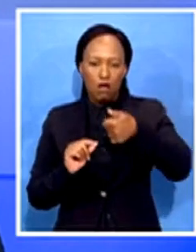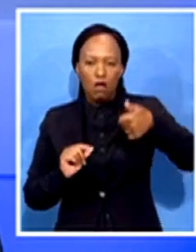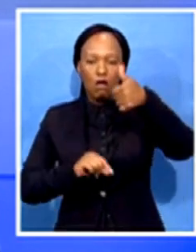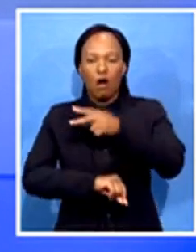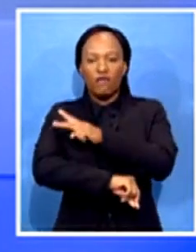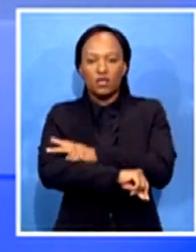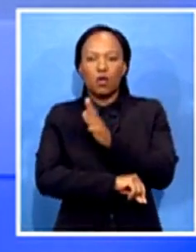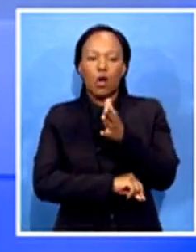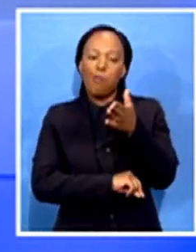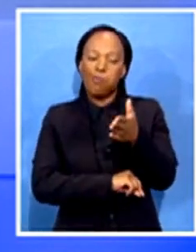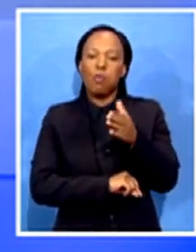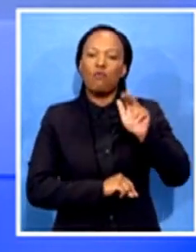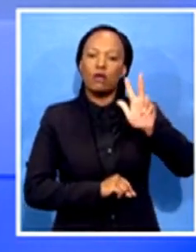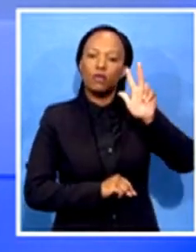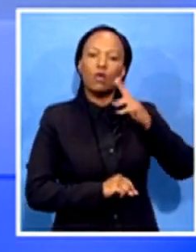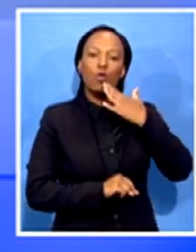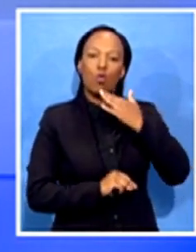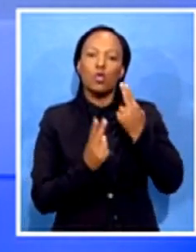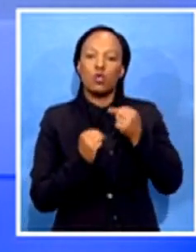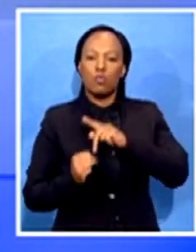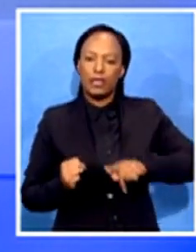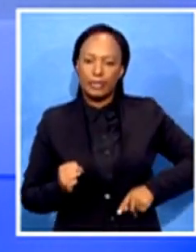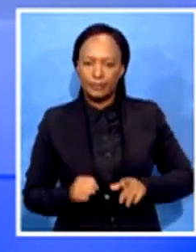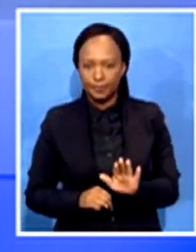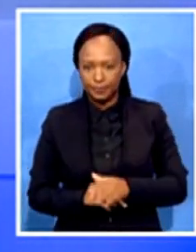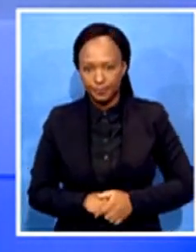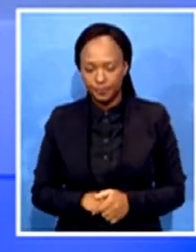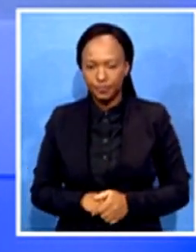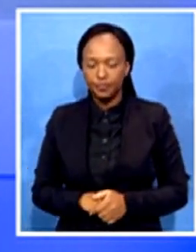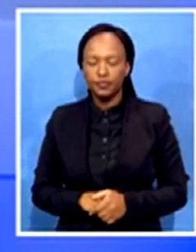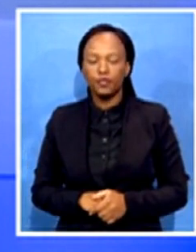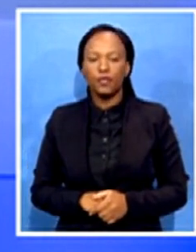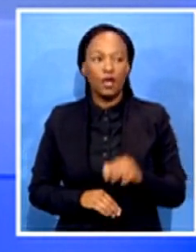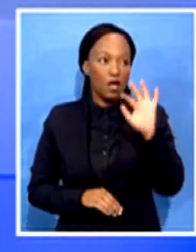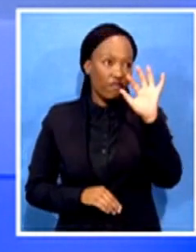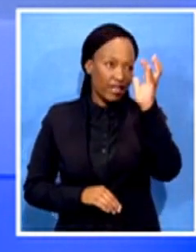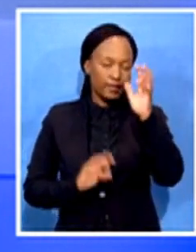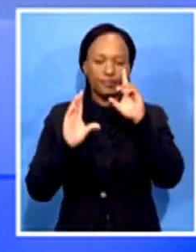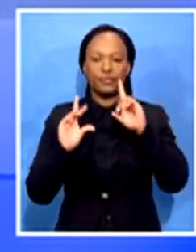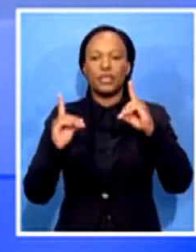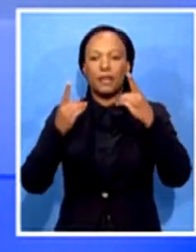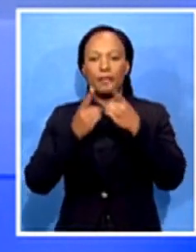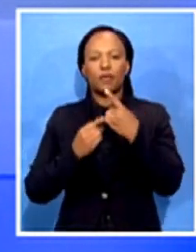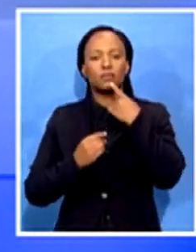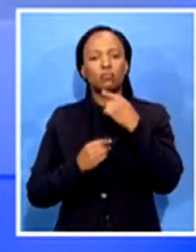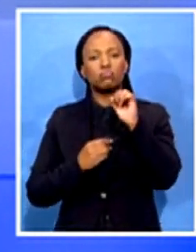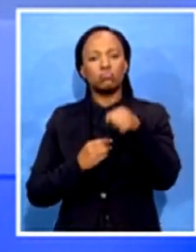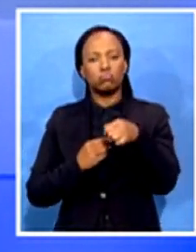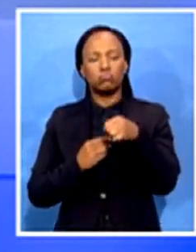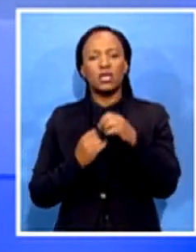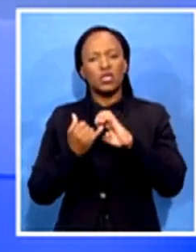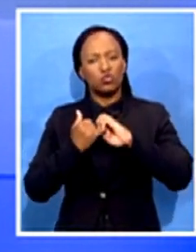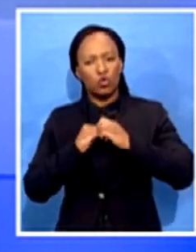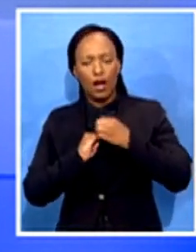The Free State Education Department says it's doing its best to protect more than 2,300 matric exam